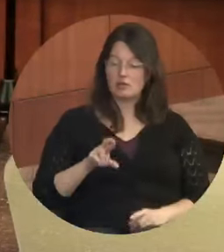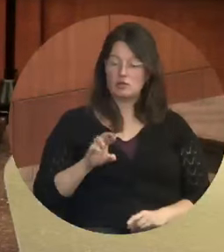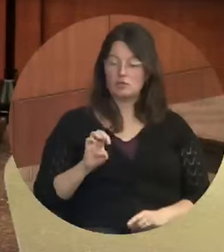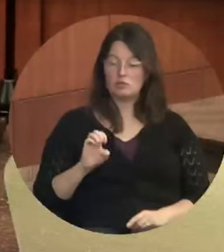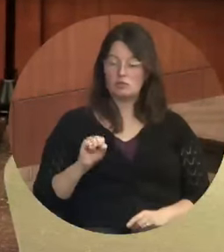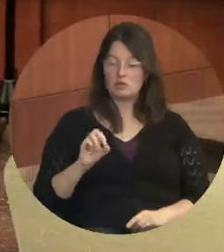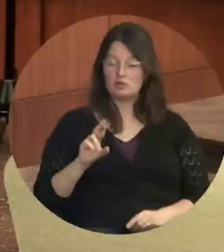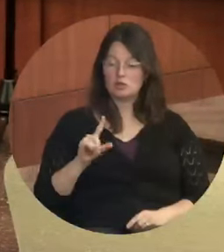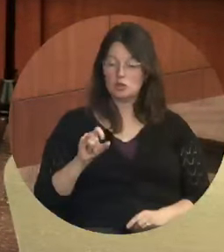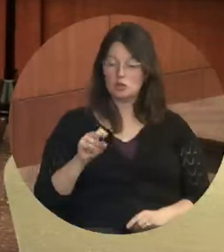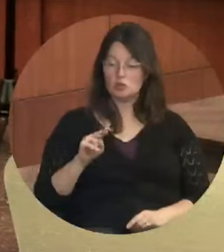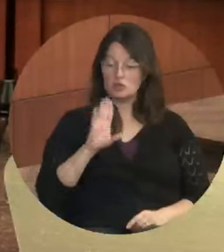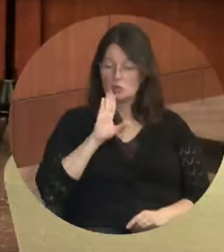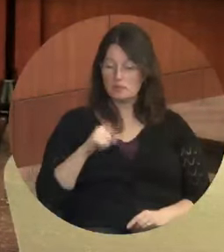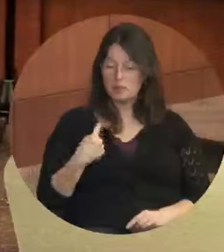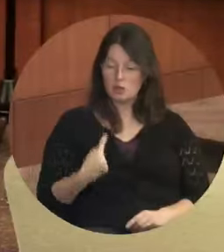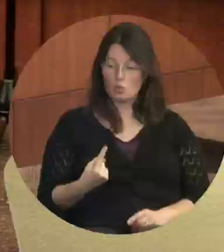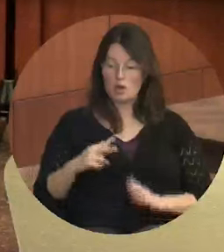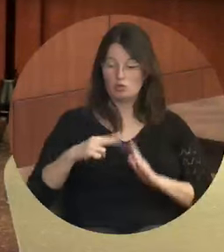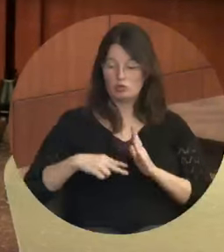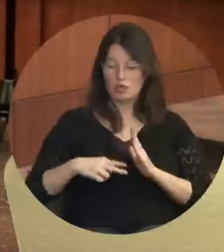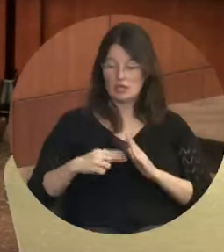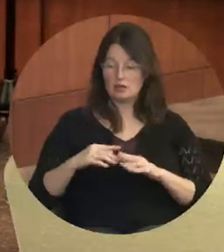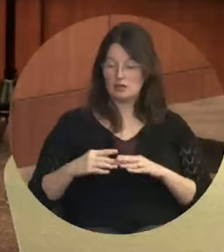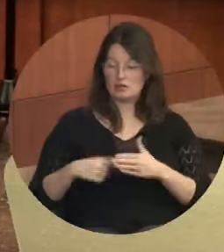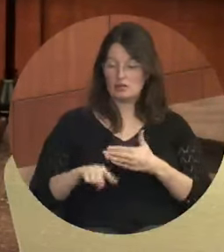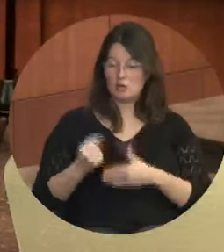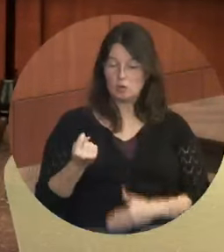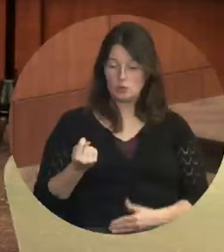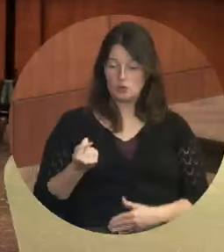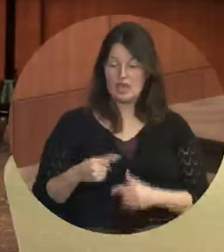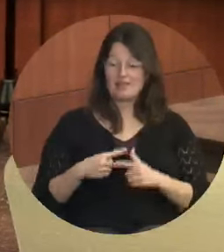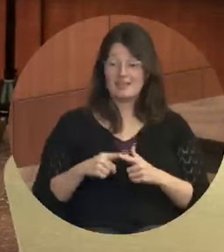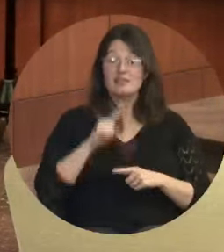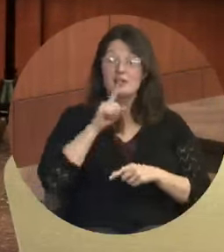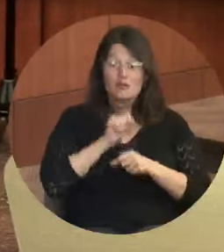on Tuesday. And then the work starts after that.